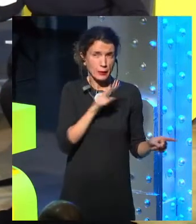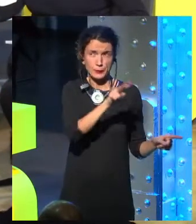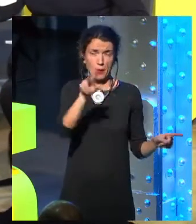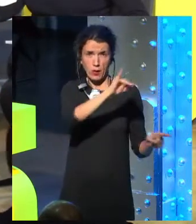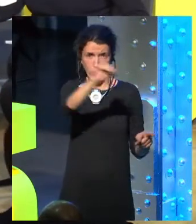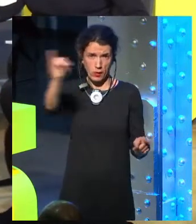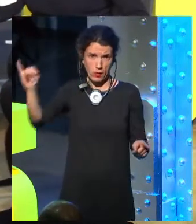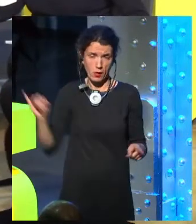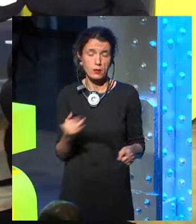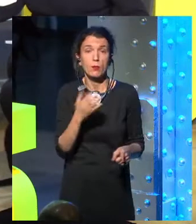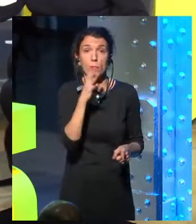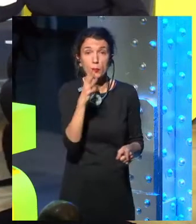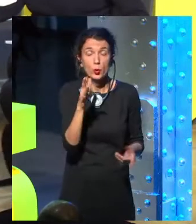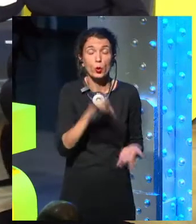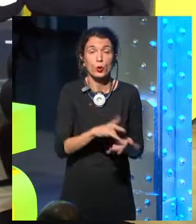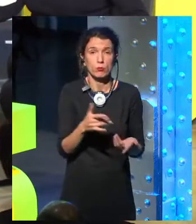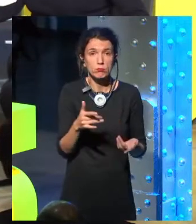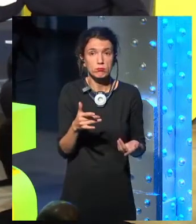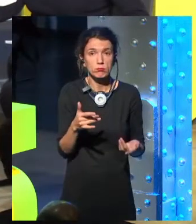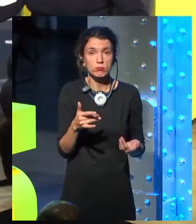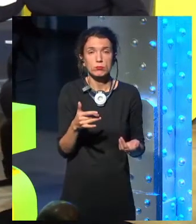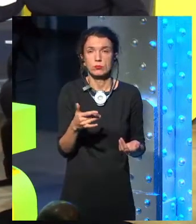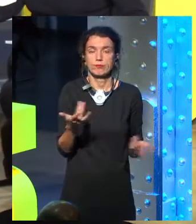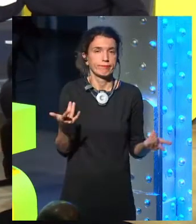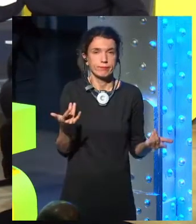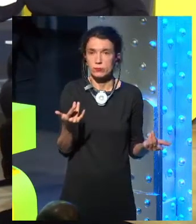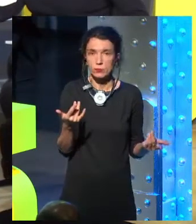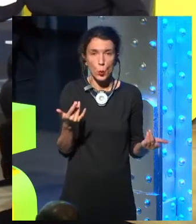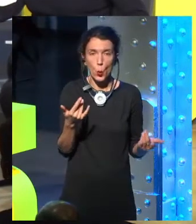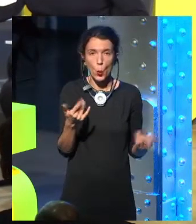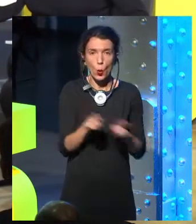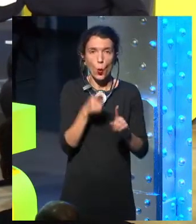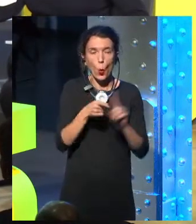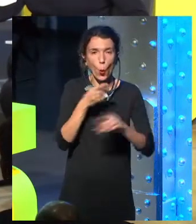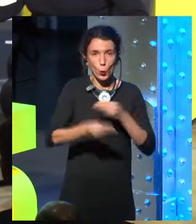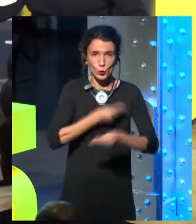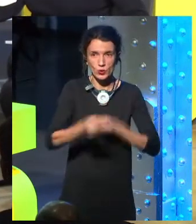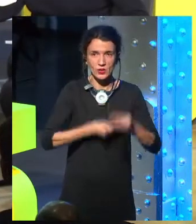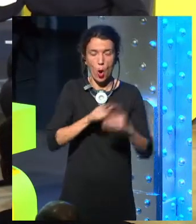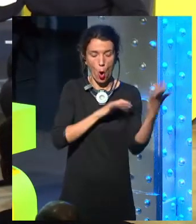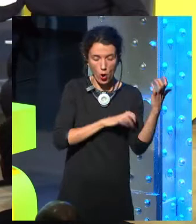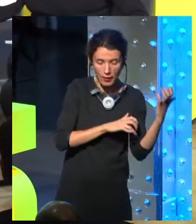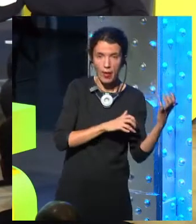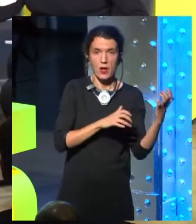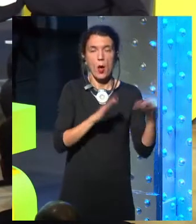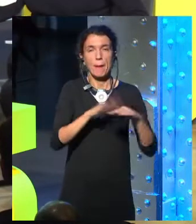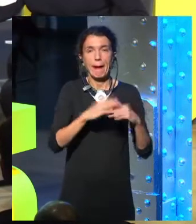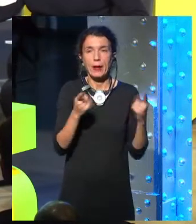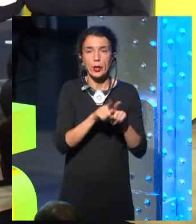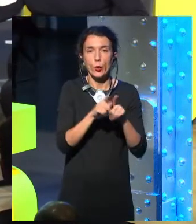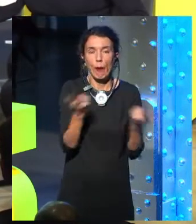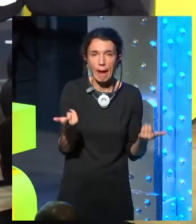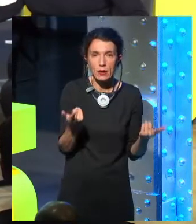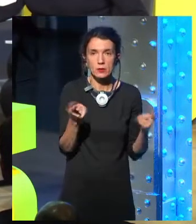connect with other people who have similar meaning to you so that you can meet in real life. Like we're all meeting here. We use the